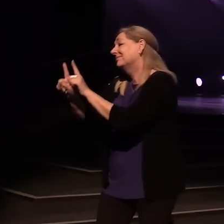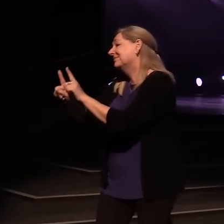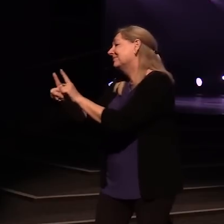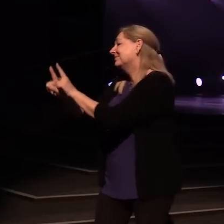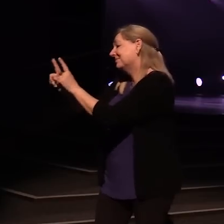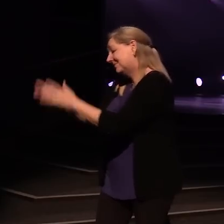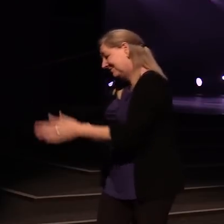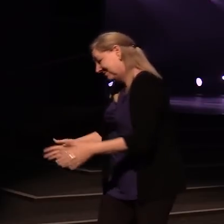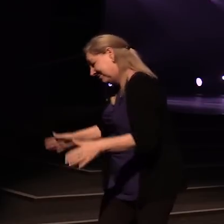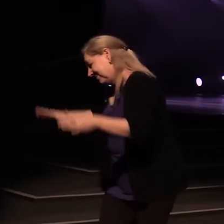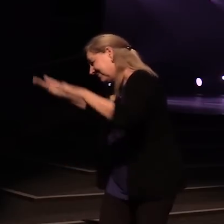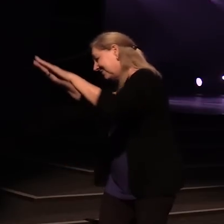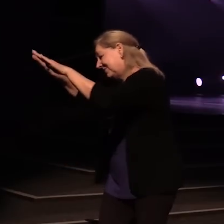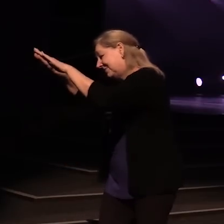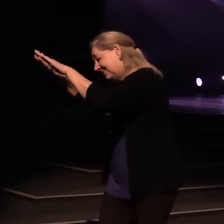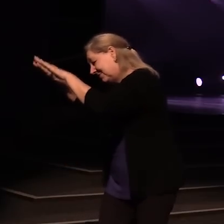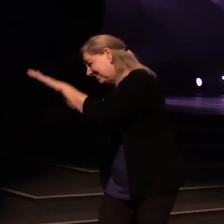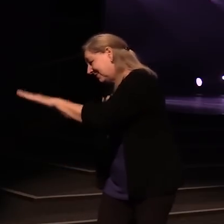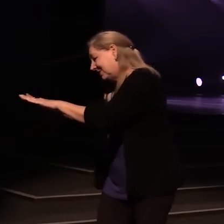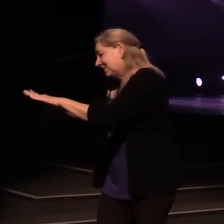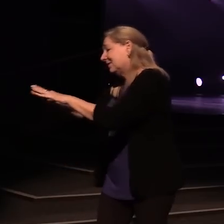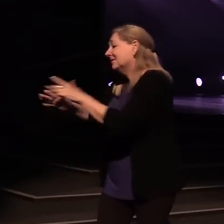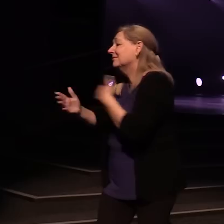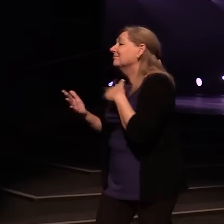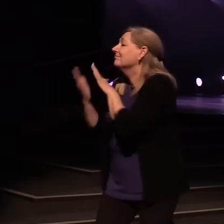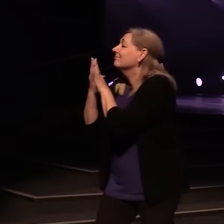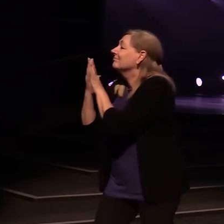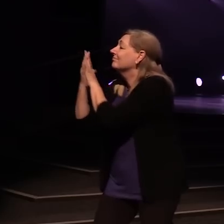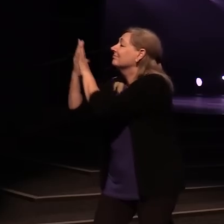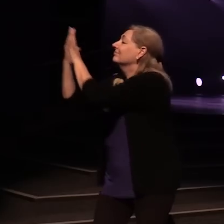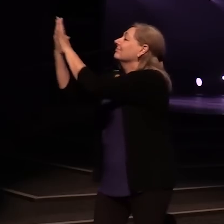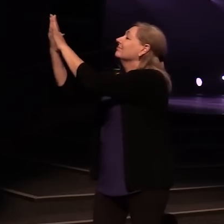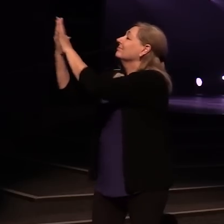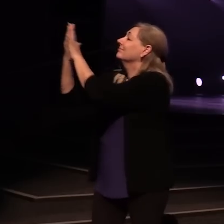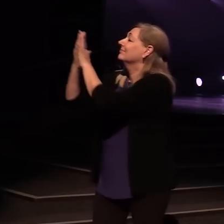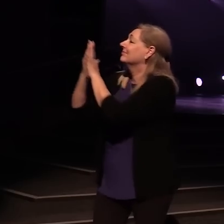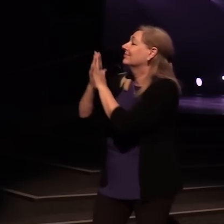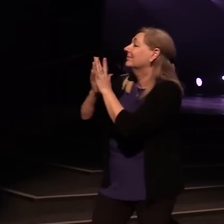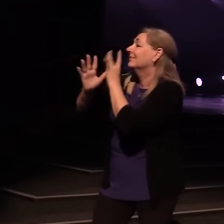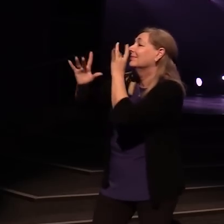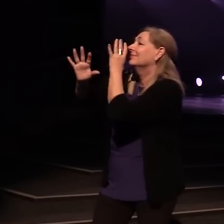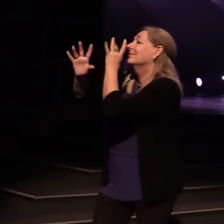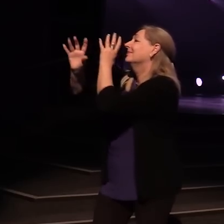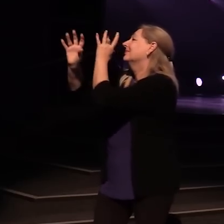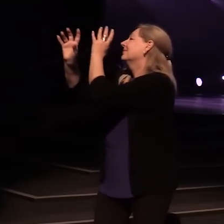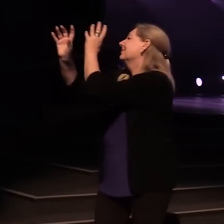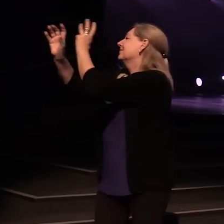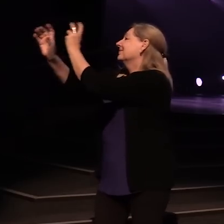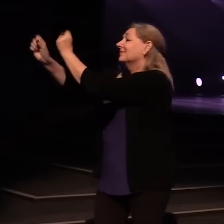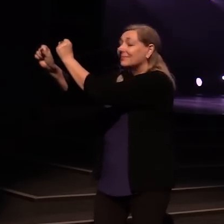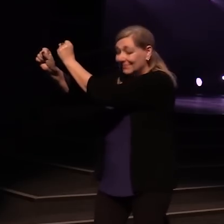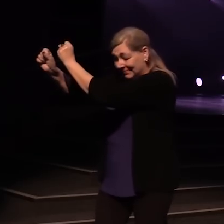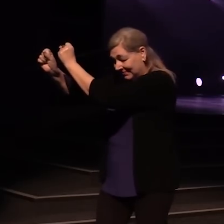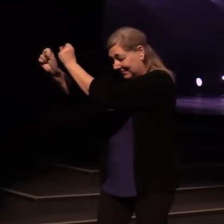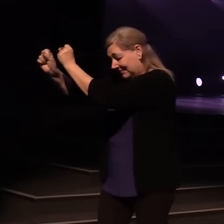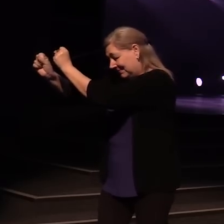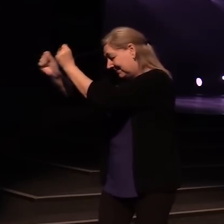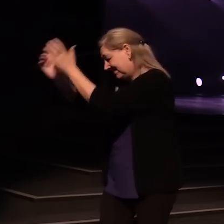I'm caught up in Your feet. Oh, baby,